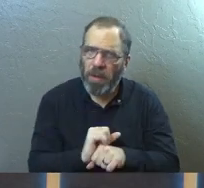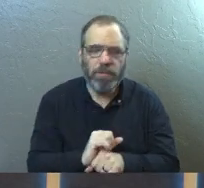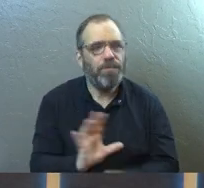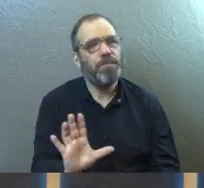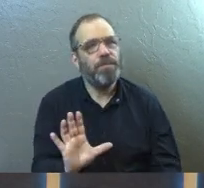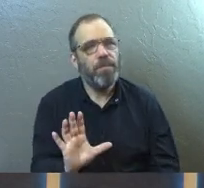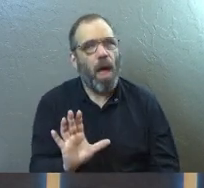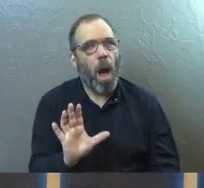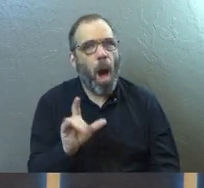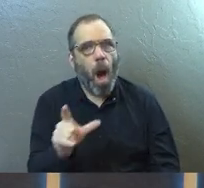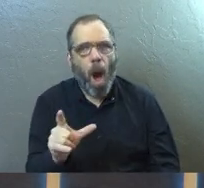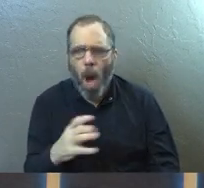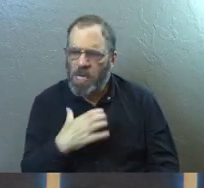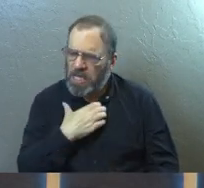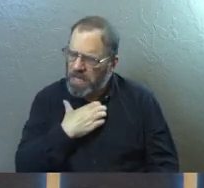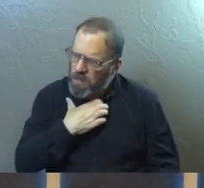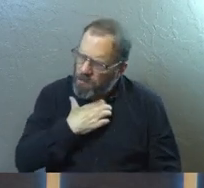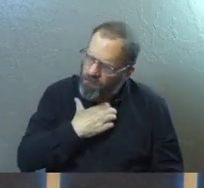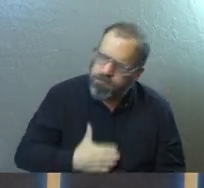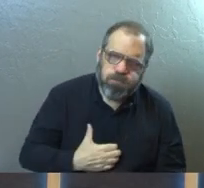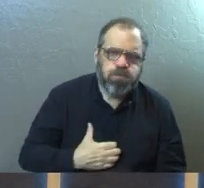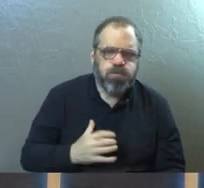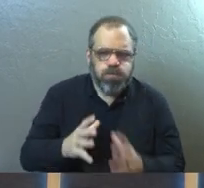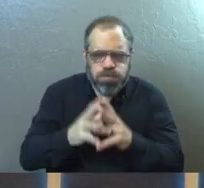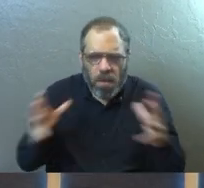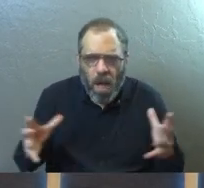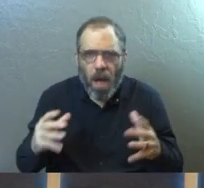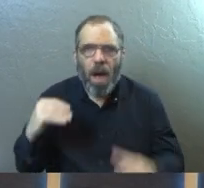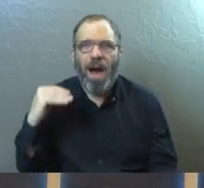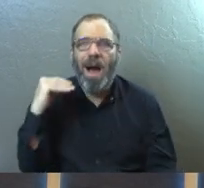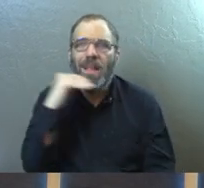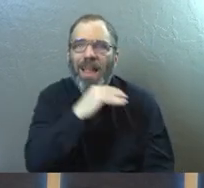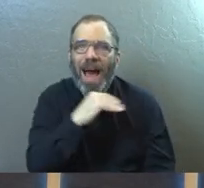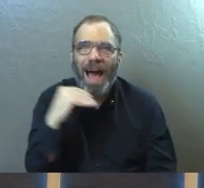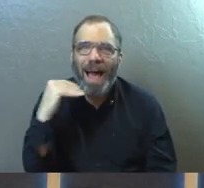You can be very passionate about a lie. Why?